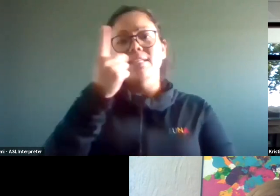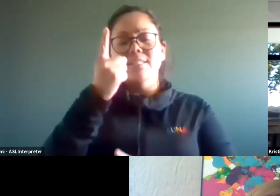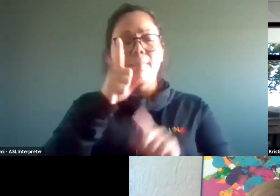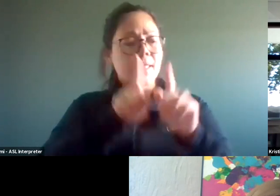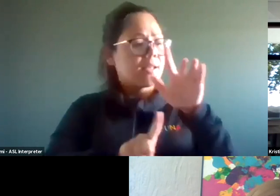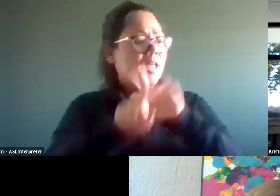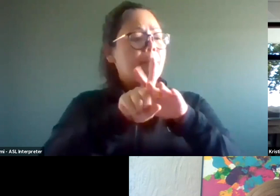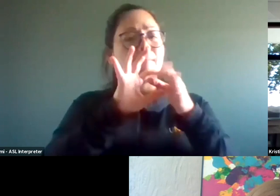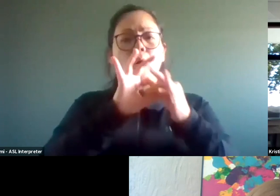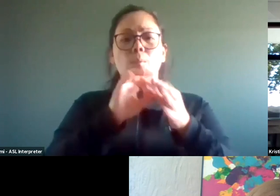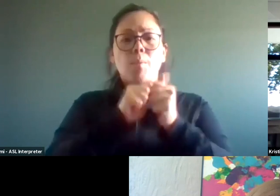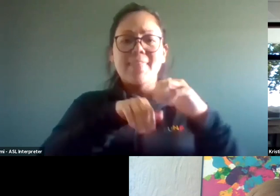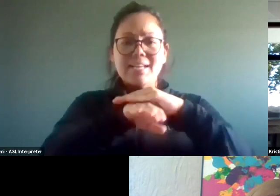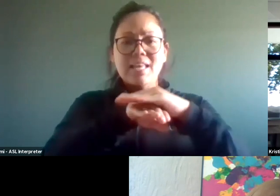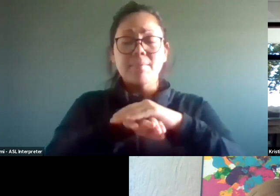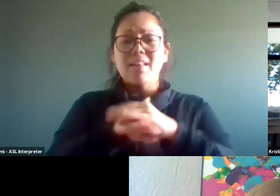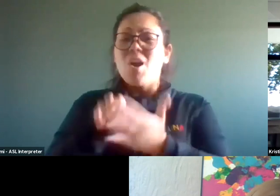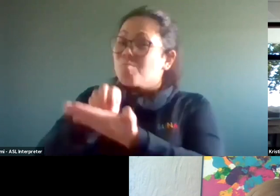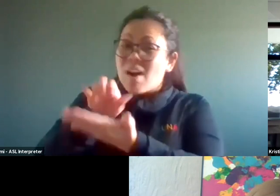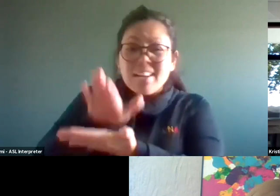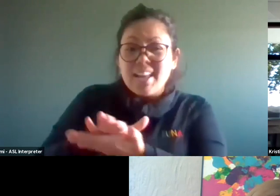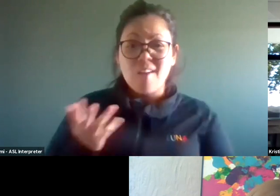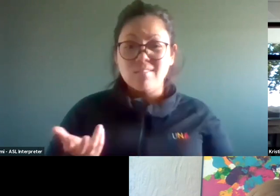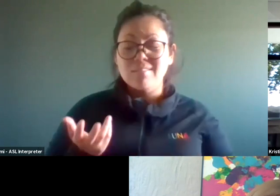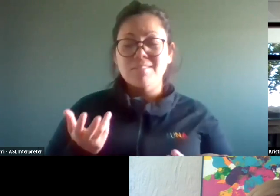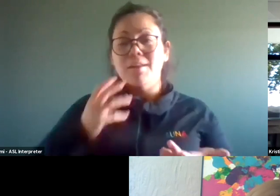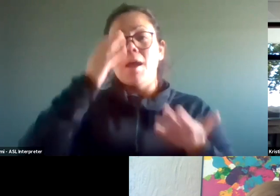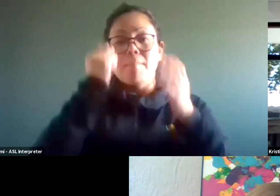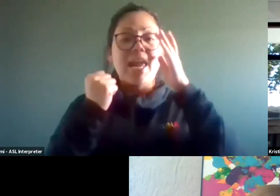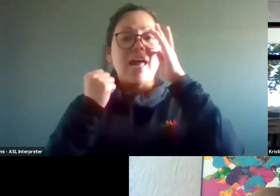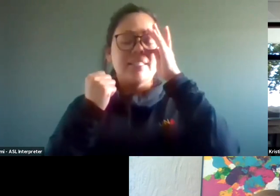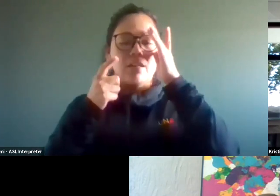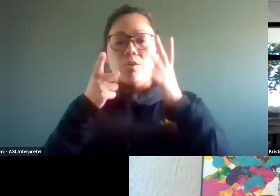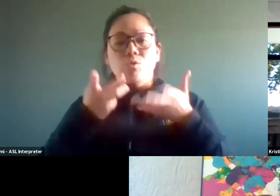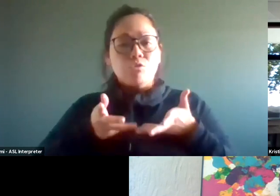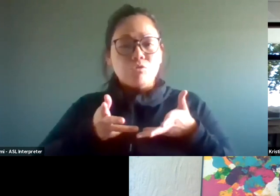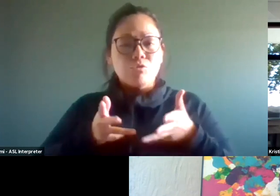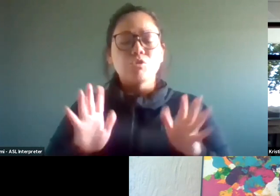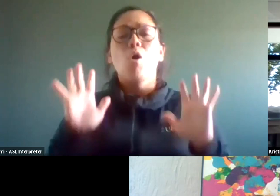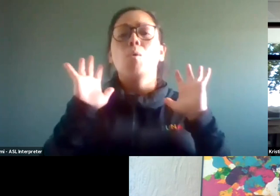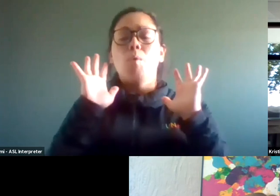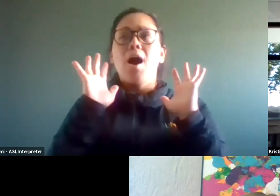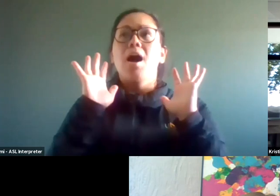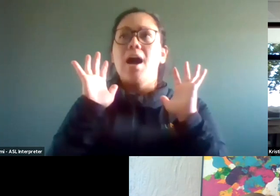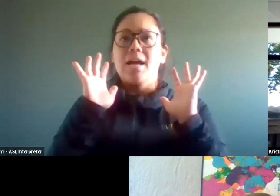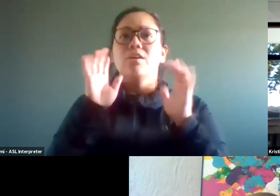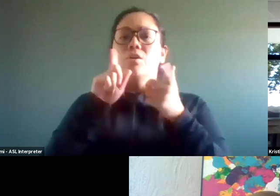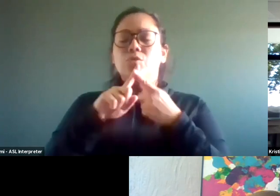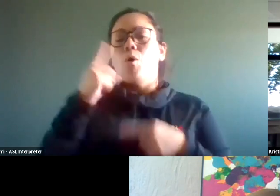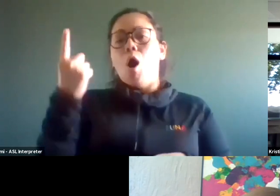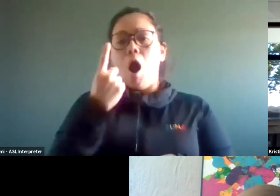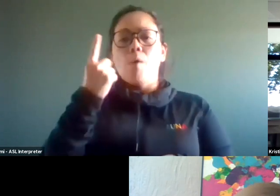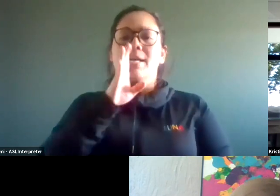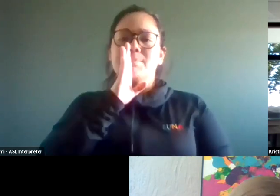accessibility, write it down, document it all, because you don't want, you know, you don't want it to always be